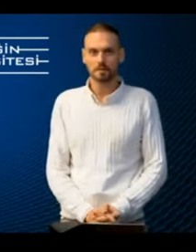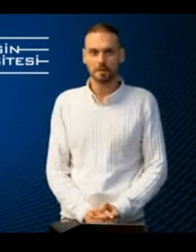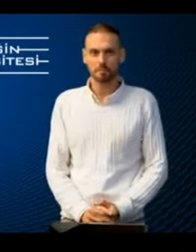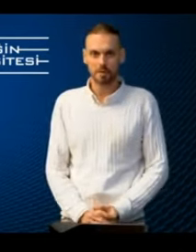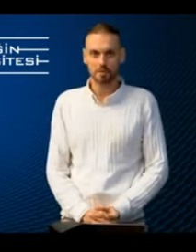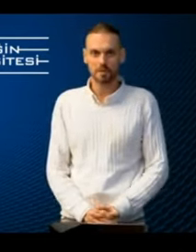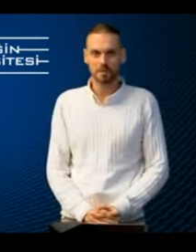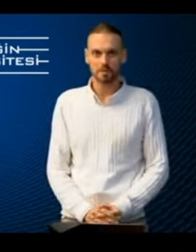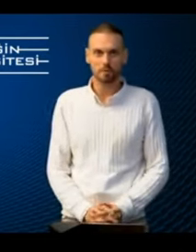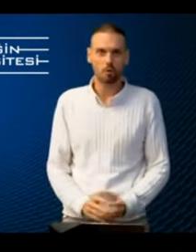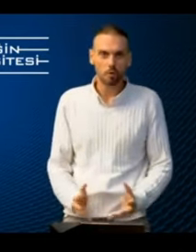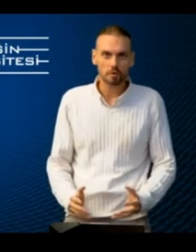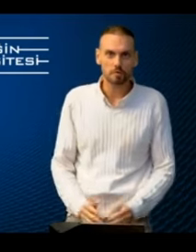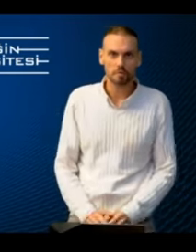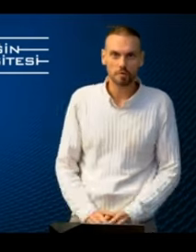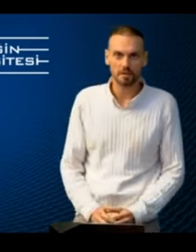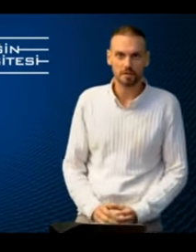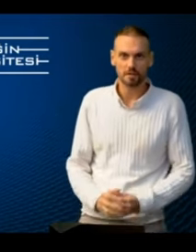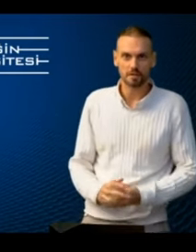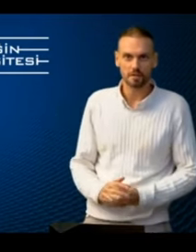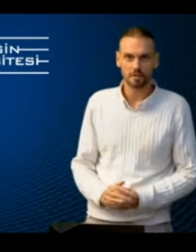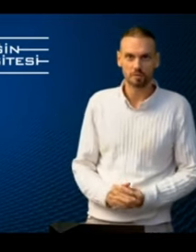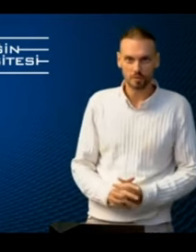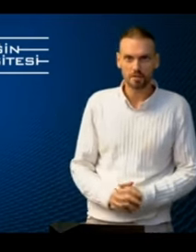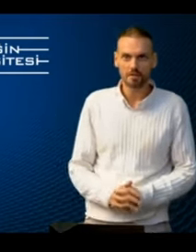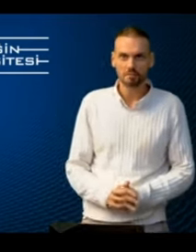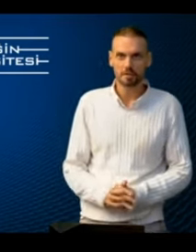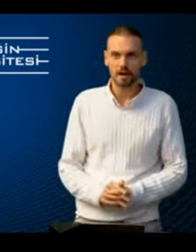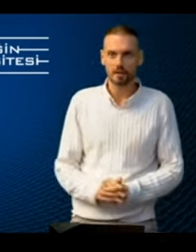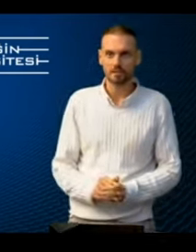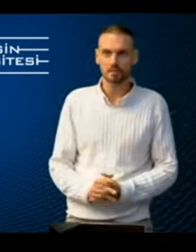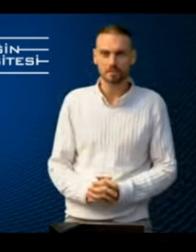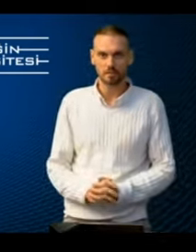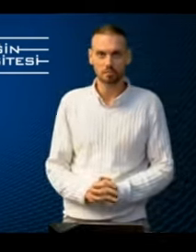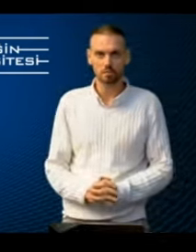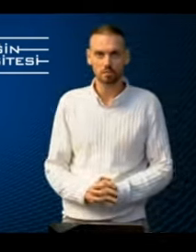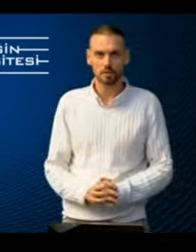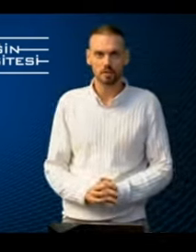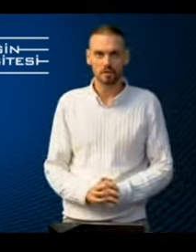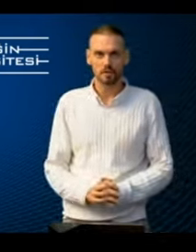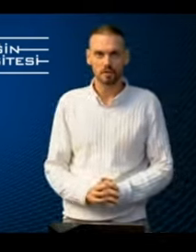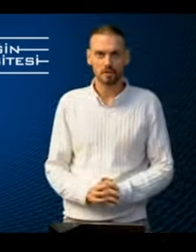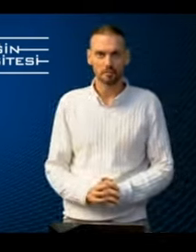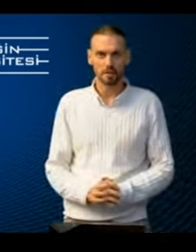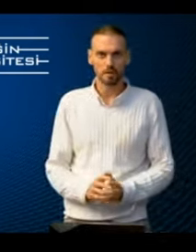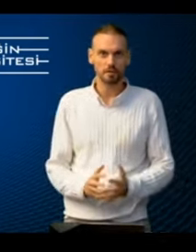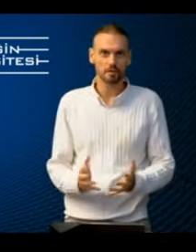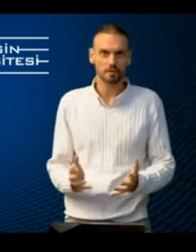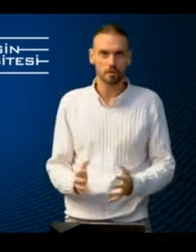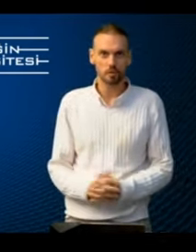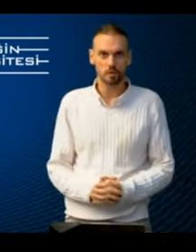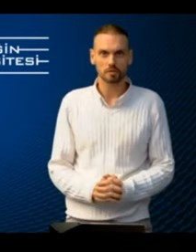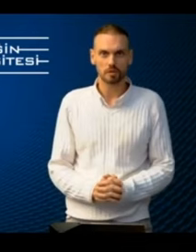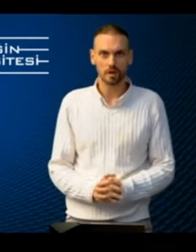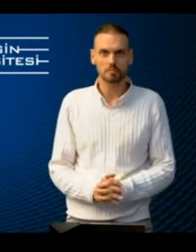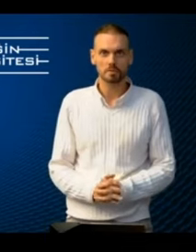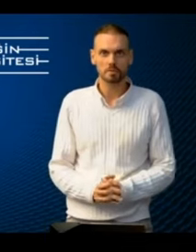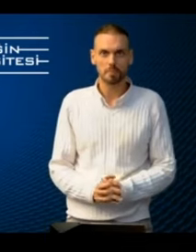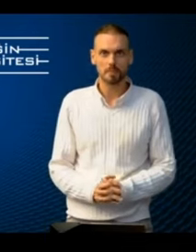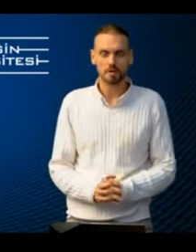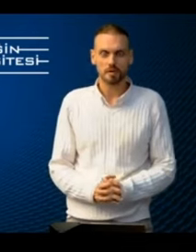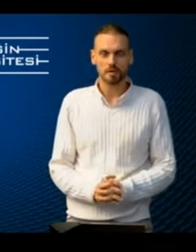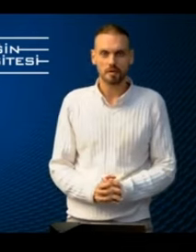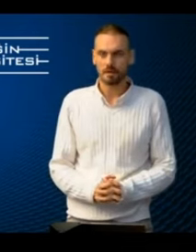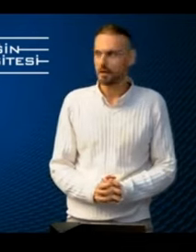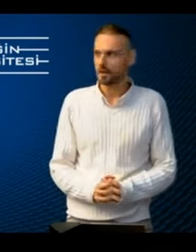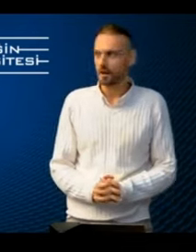It's a great pleasure and honor to be here in Turkey and Istanbul, a real world hub.